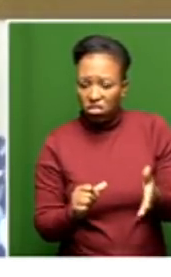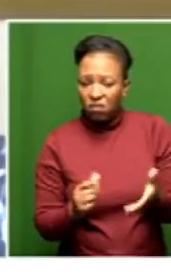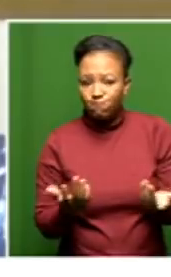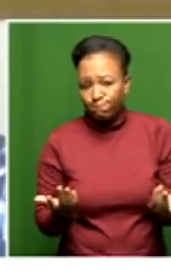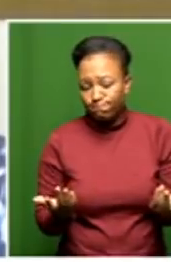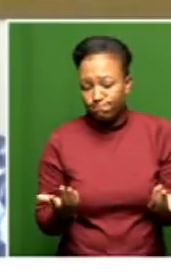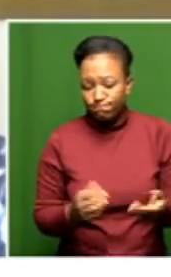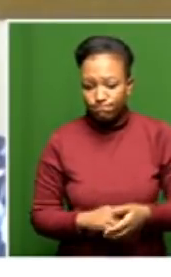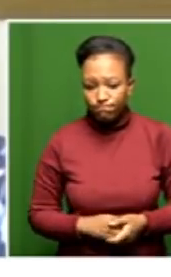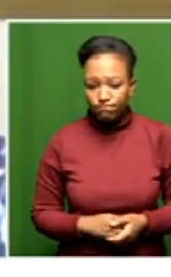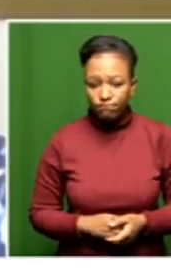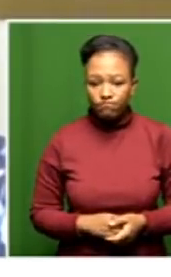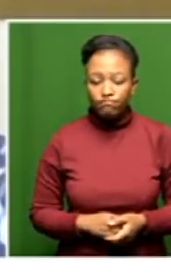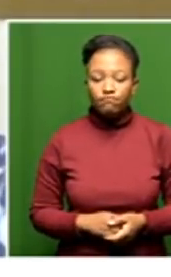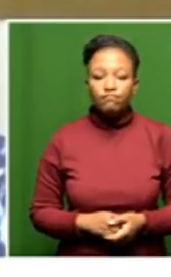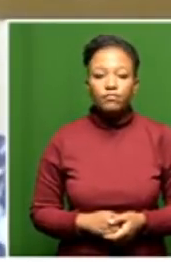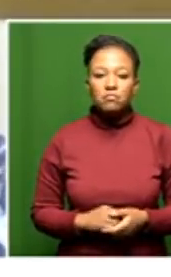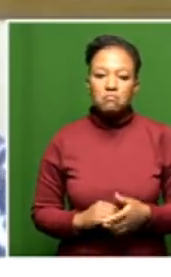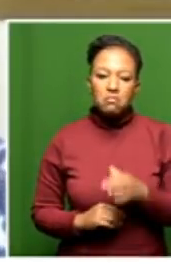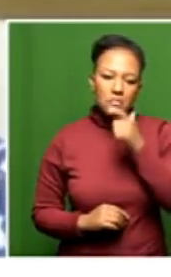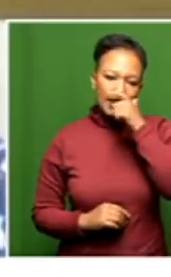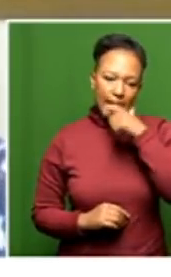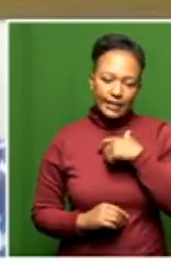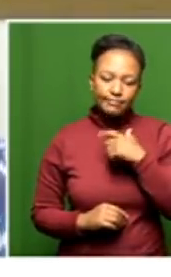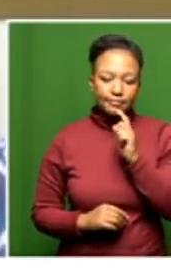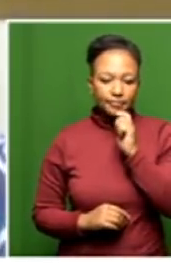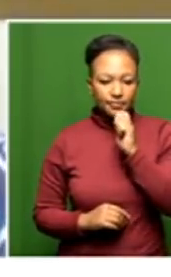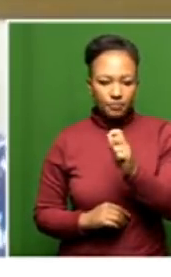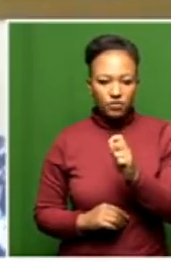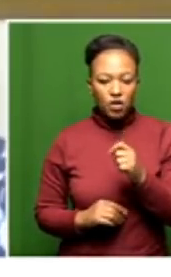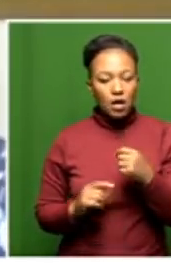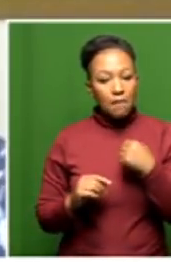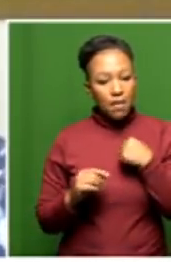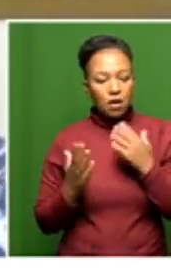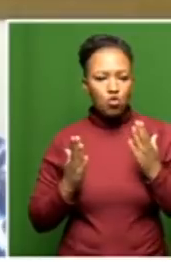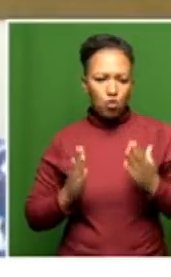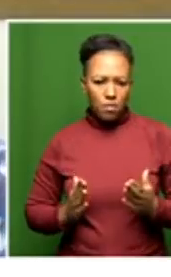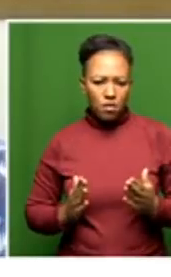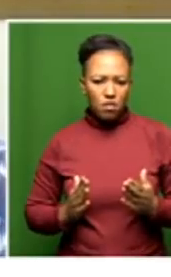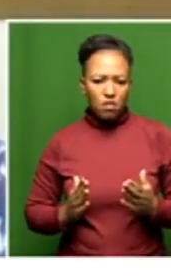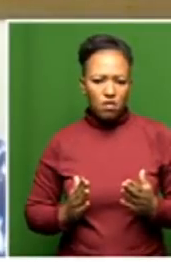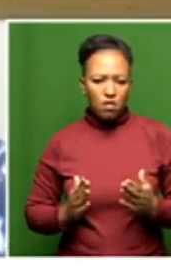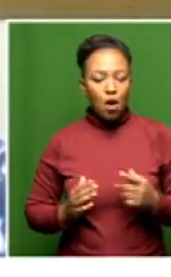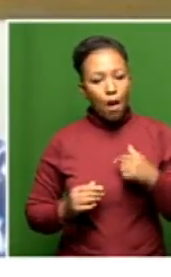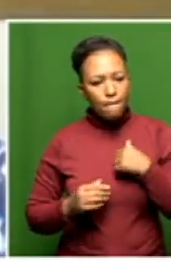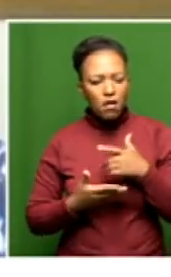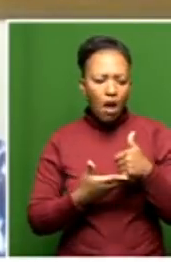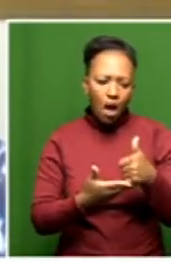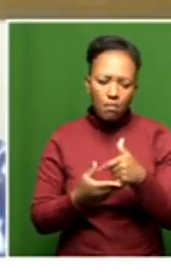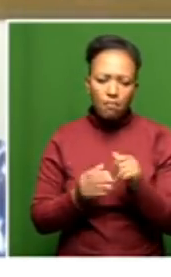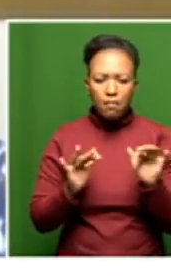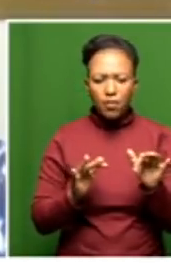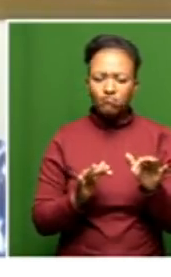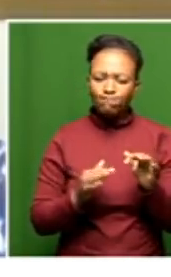BTP. The sad thing is that I'm almost more human orientated than I am